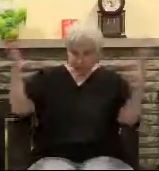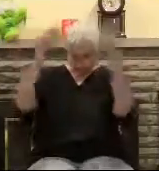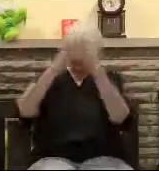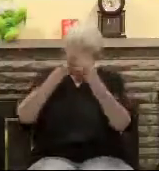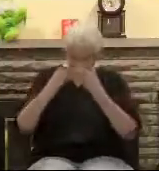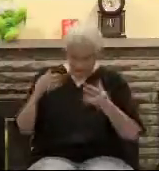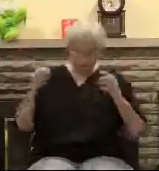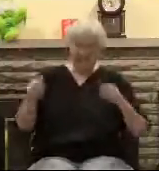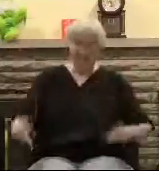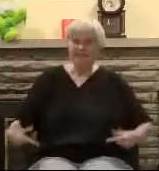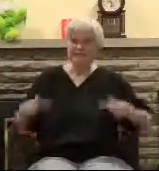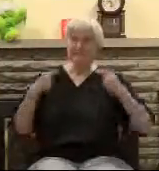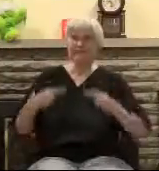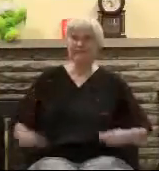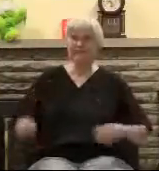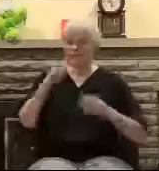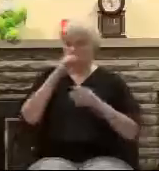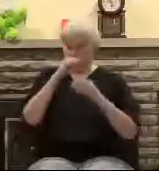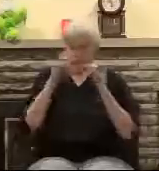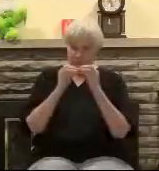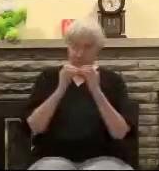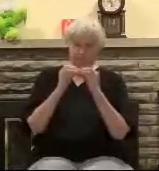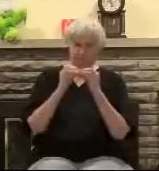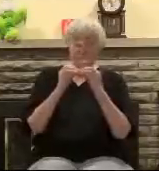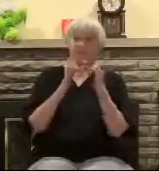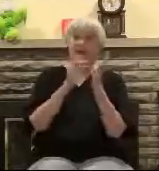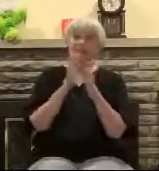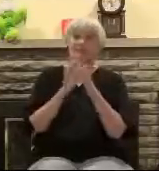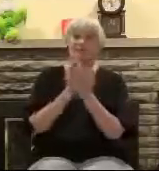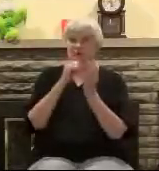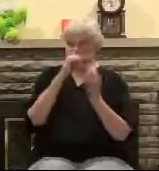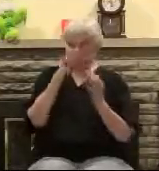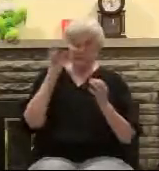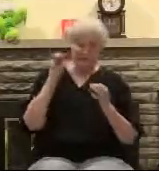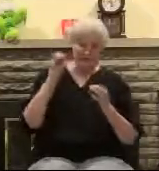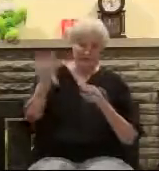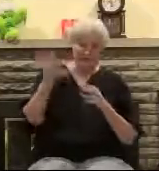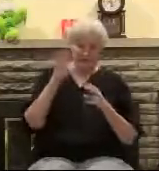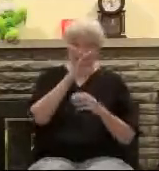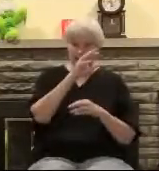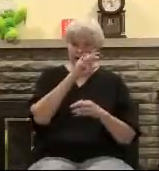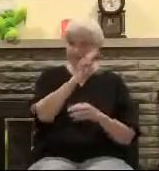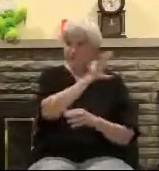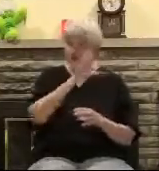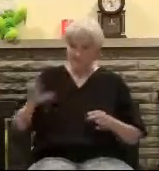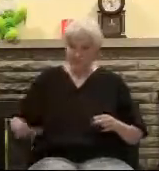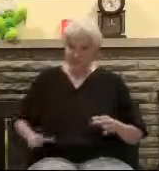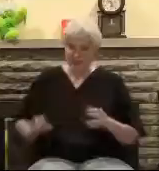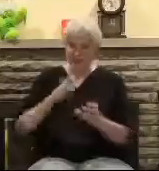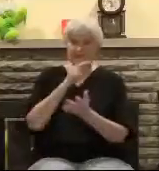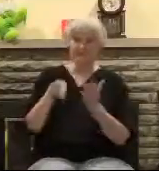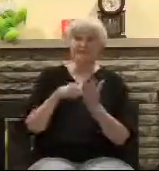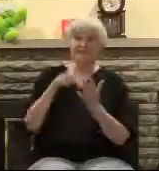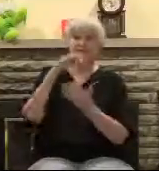God bless each one of you as we now begin our study of the implications of the resurrection of Jesus Christ. This is